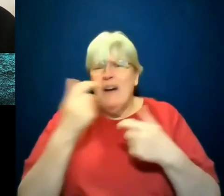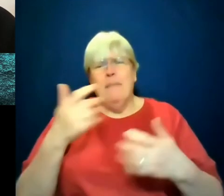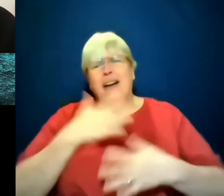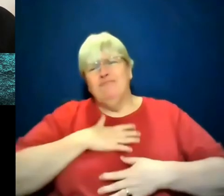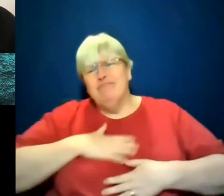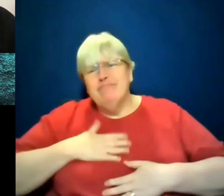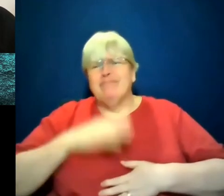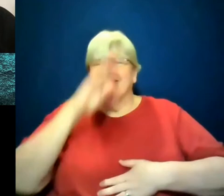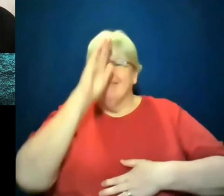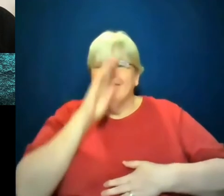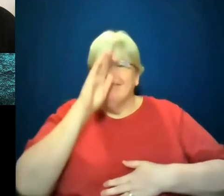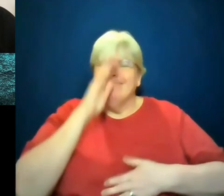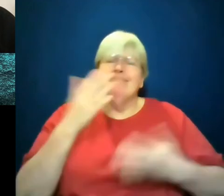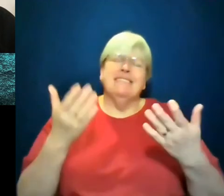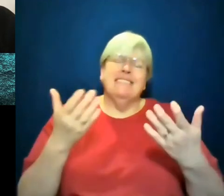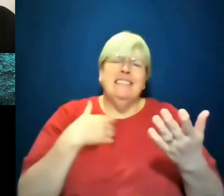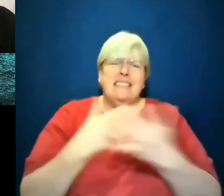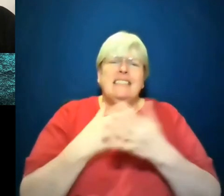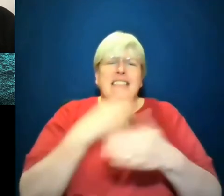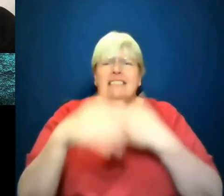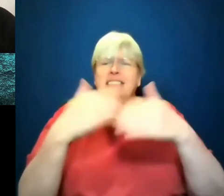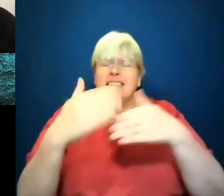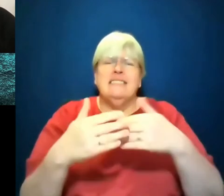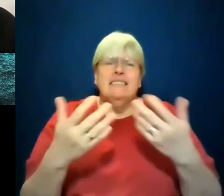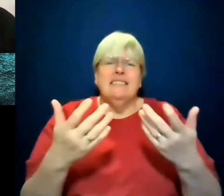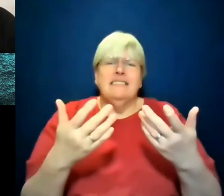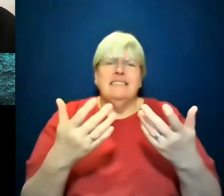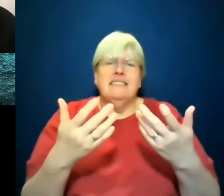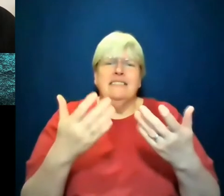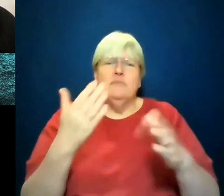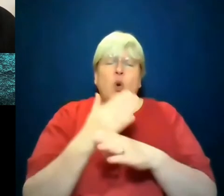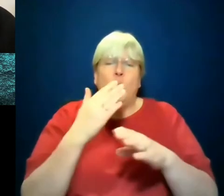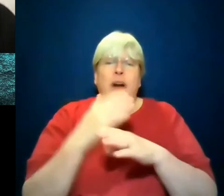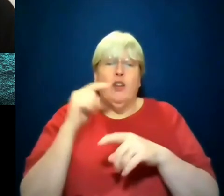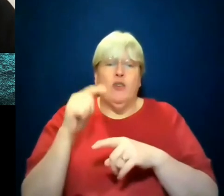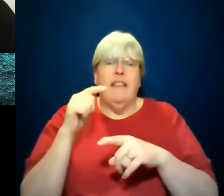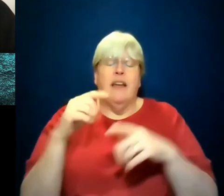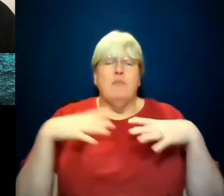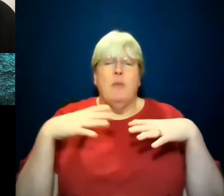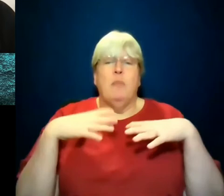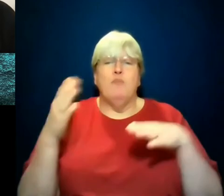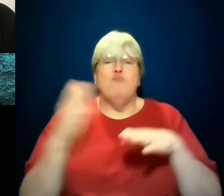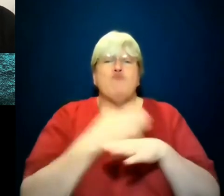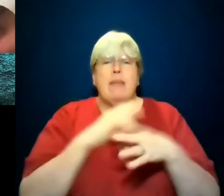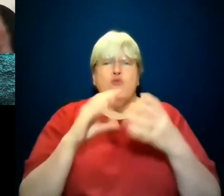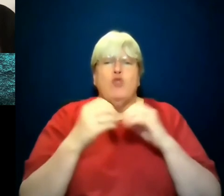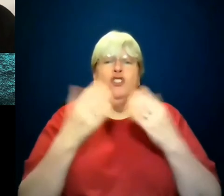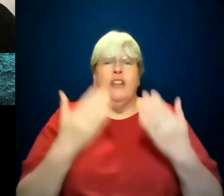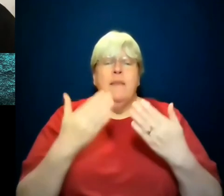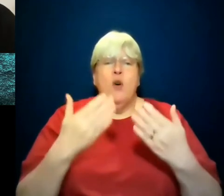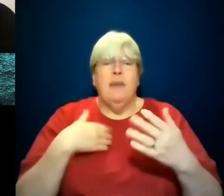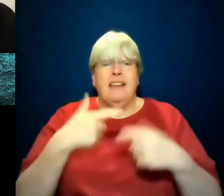and it's in that book series. And we're, we're in pre-production right now. So I am watching casting tapes and